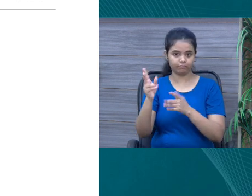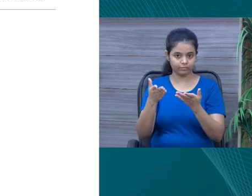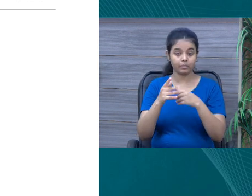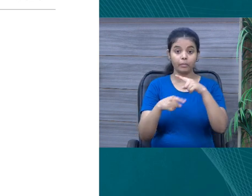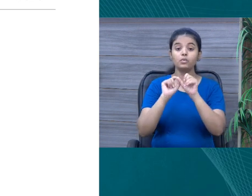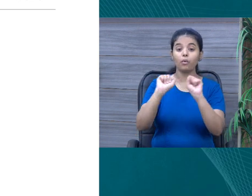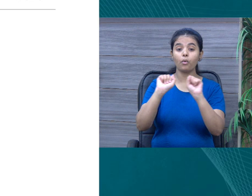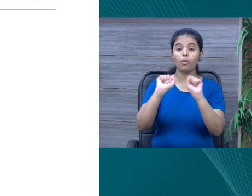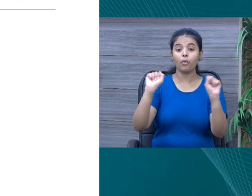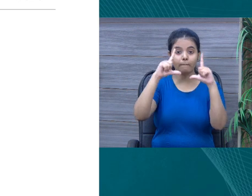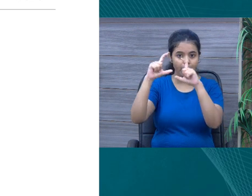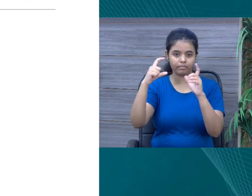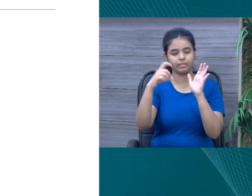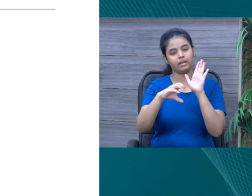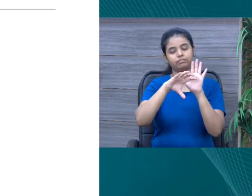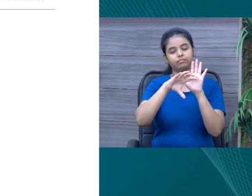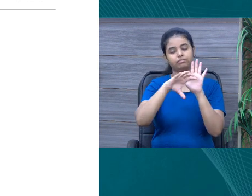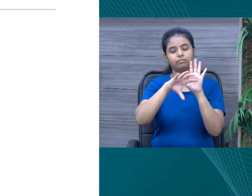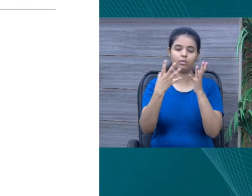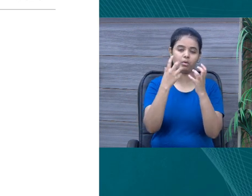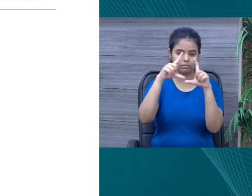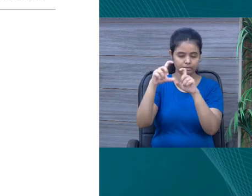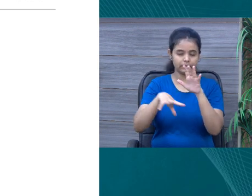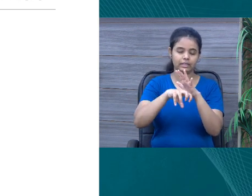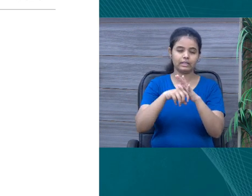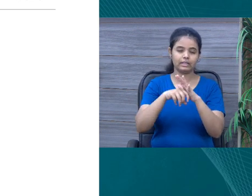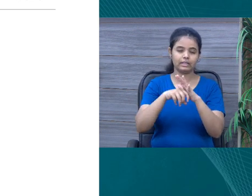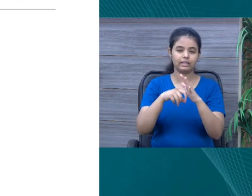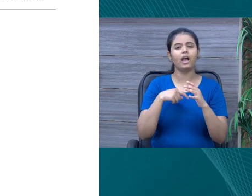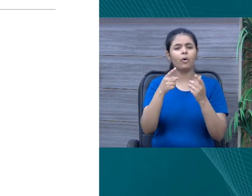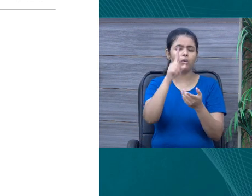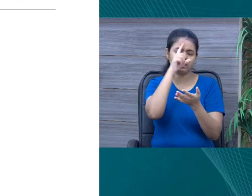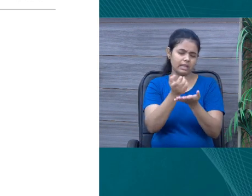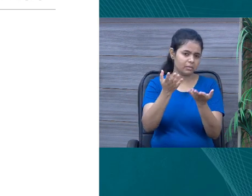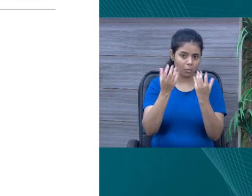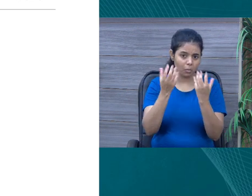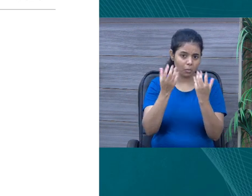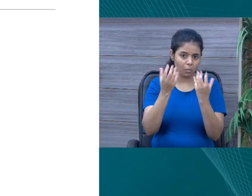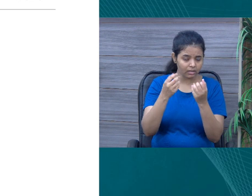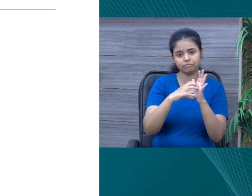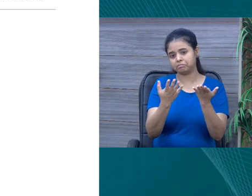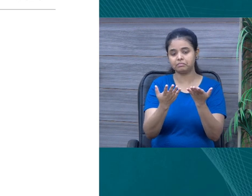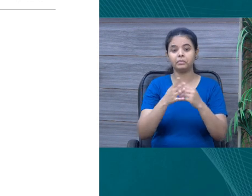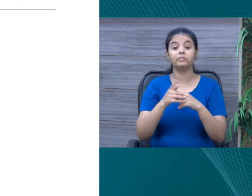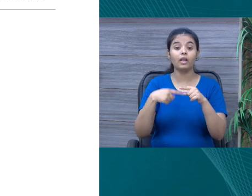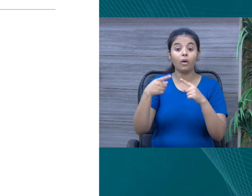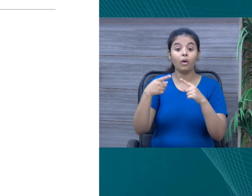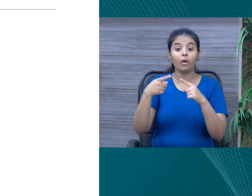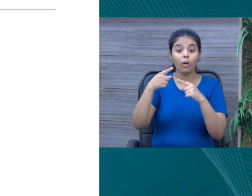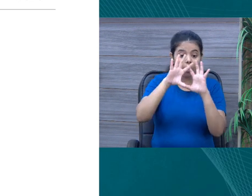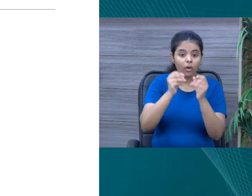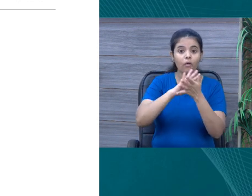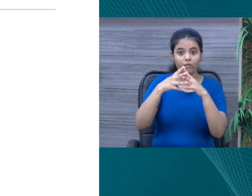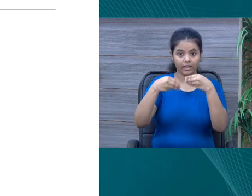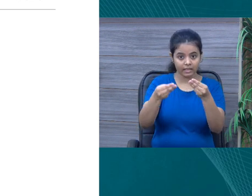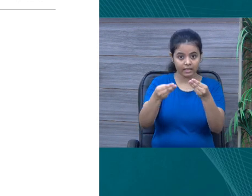your photograph, although it's optional, but if you add it, it will be very beautiful. And you can share this entire homework on the email